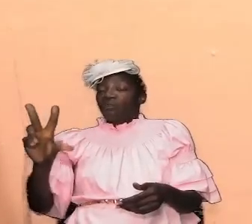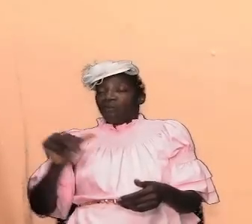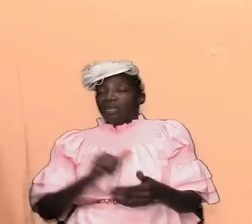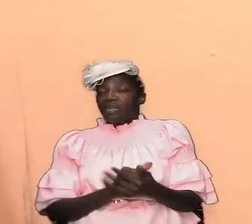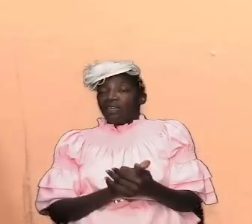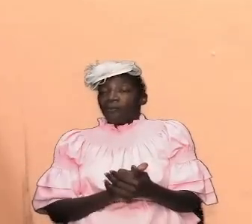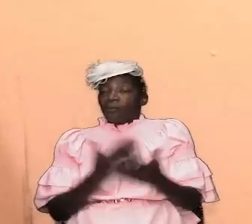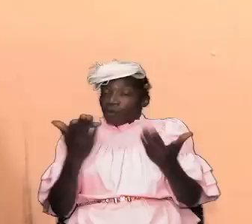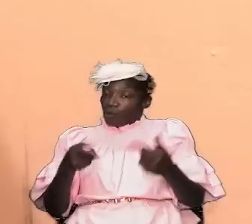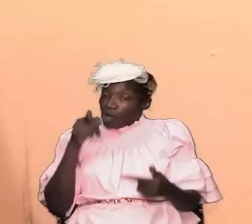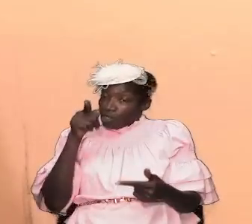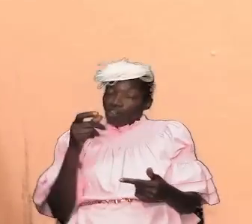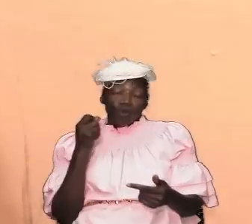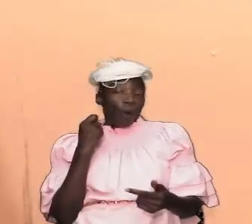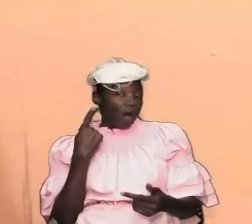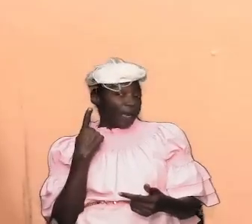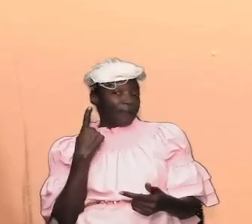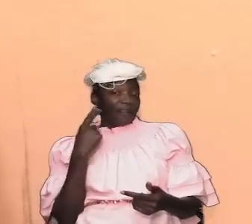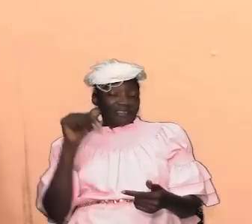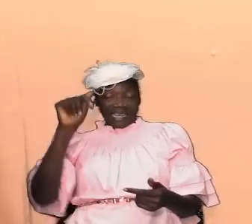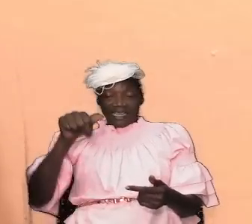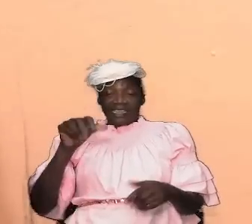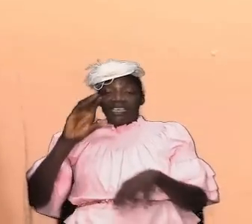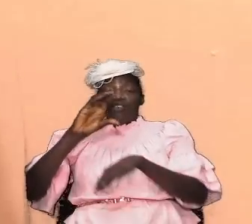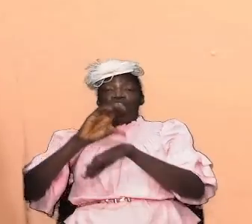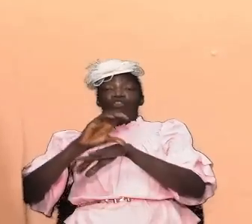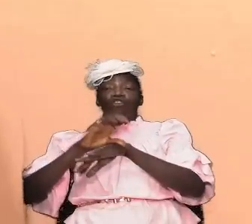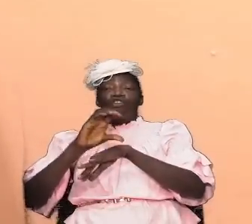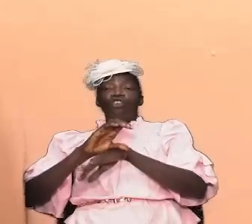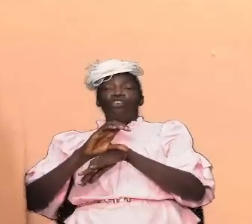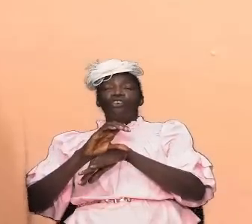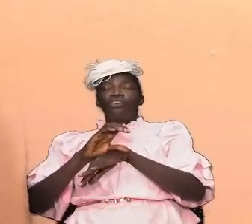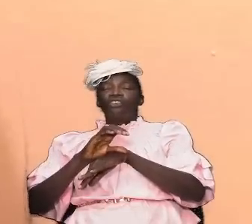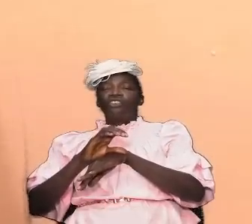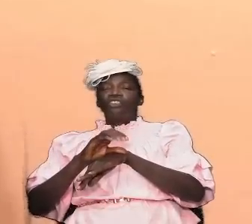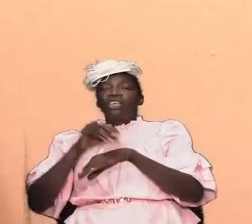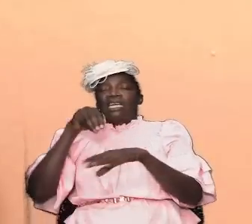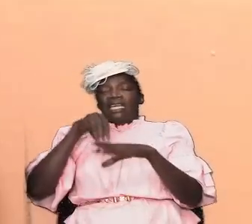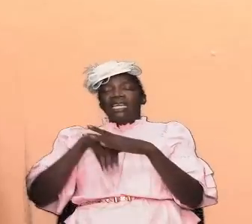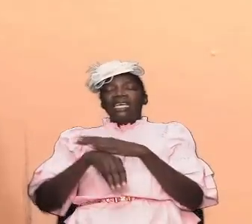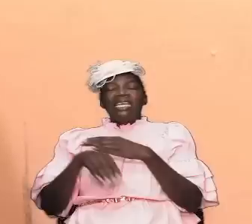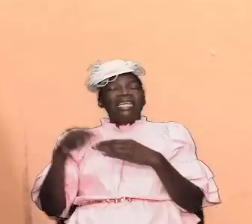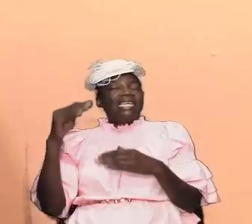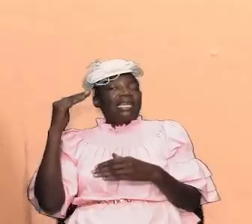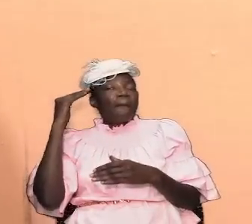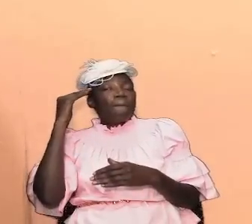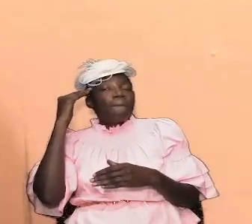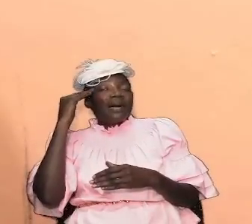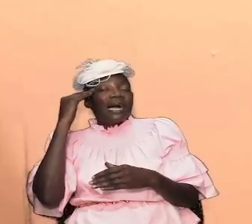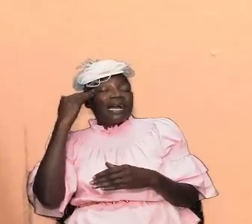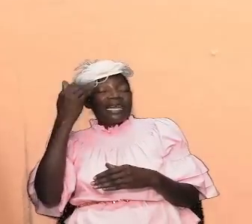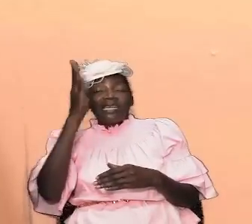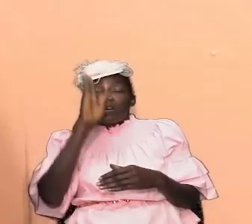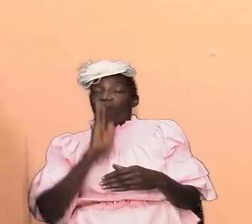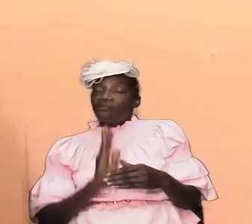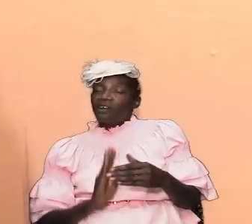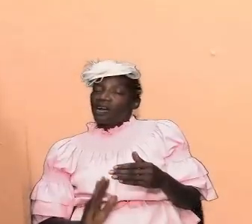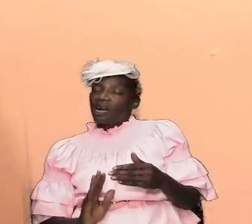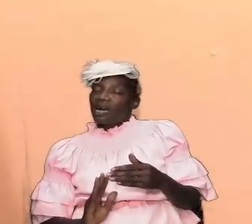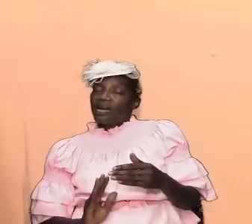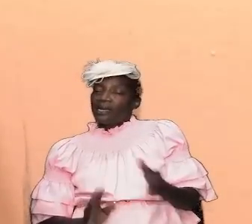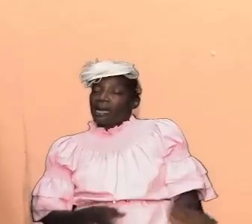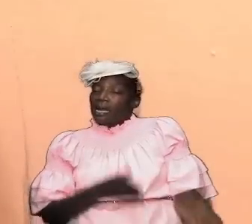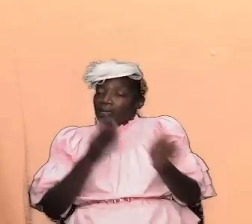understand that this church was in the mind of god and in the